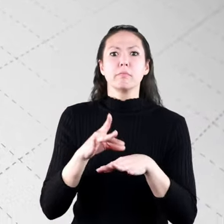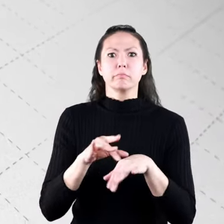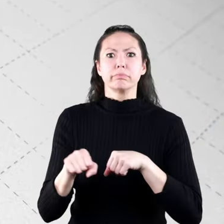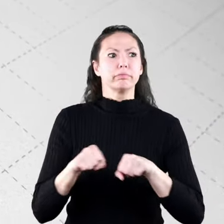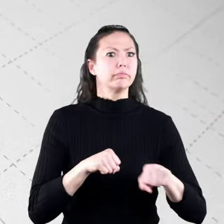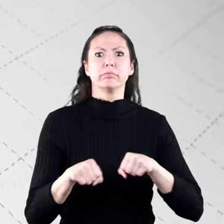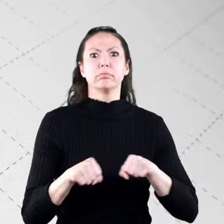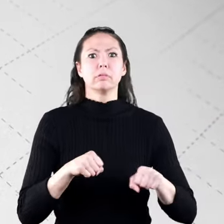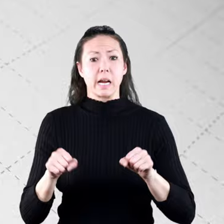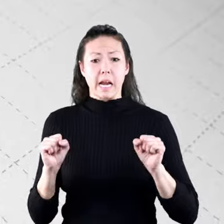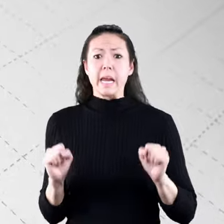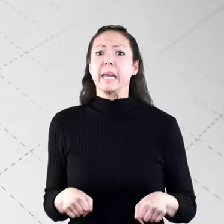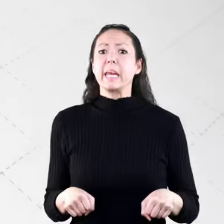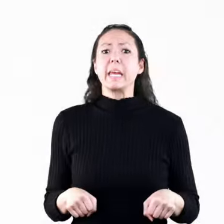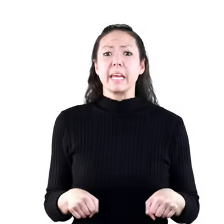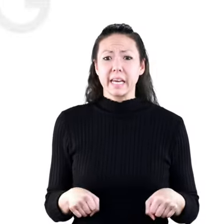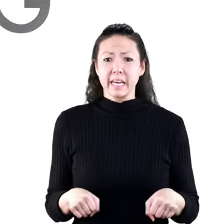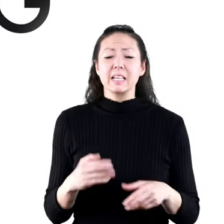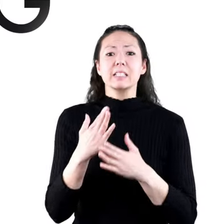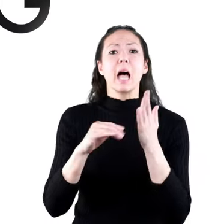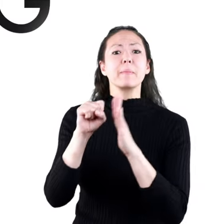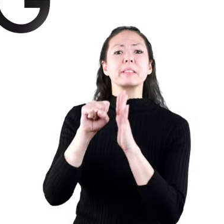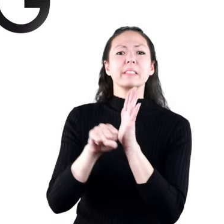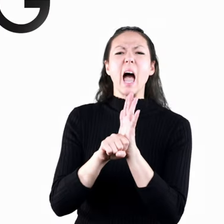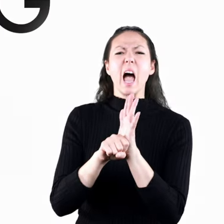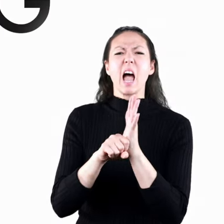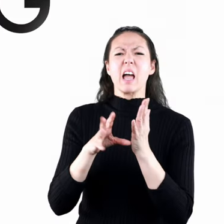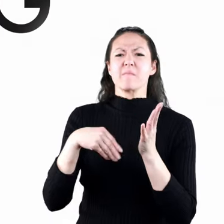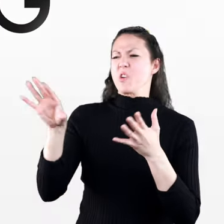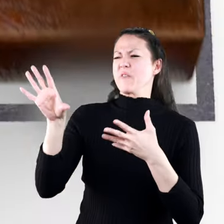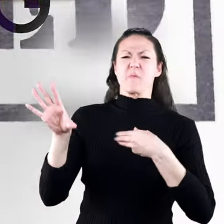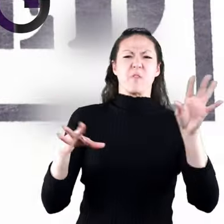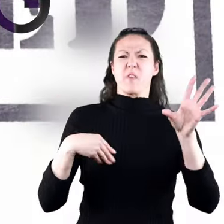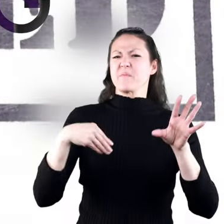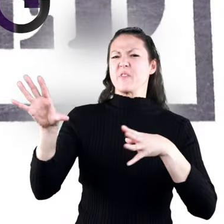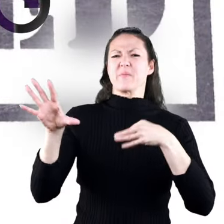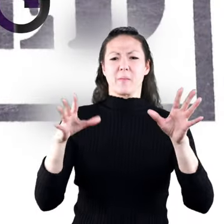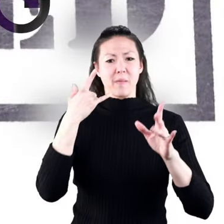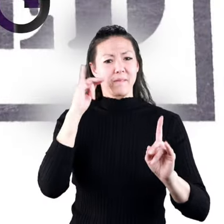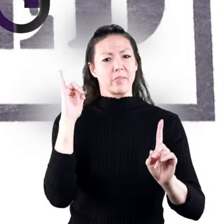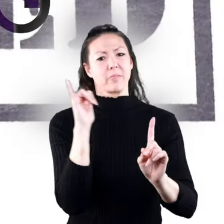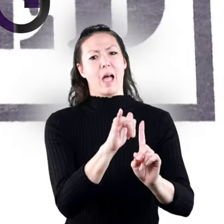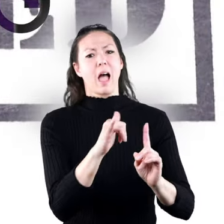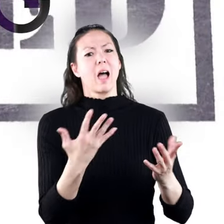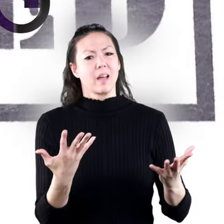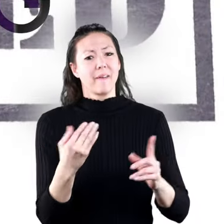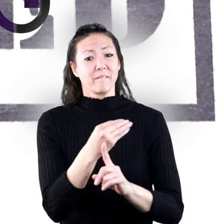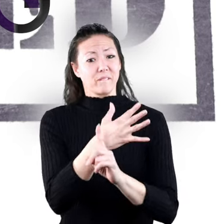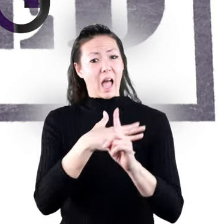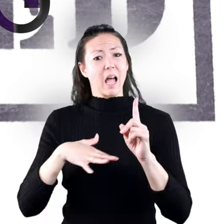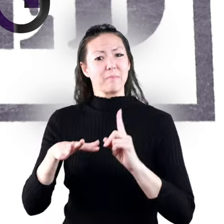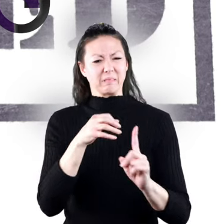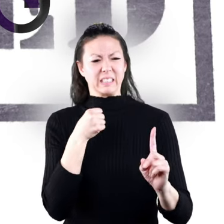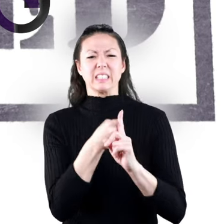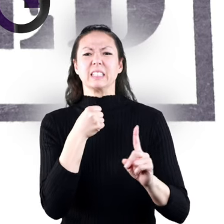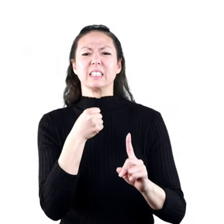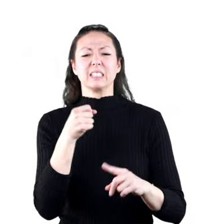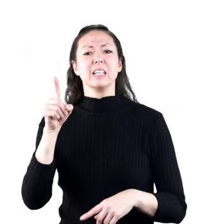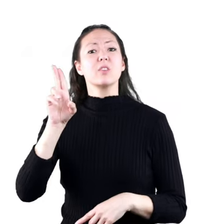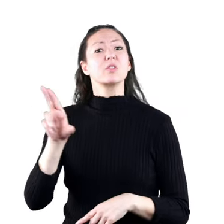even cause small earthquakes. Some states are moving to ban fracking because it's so detrimental to the environment.